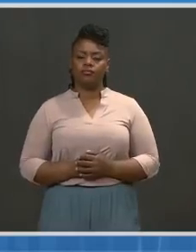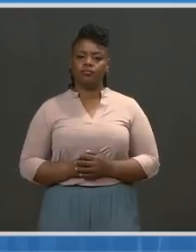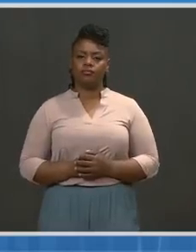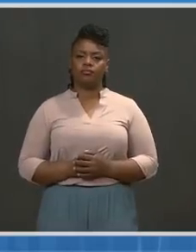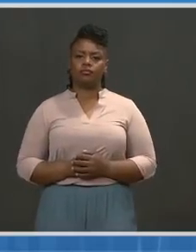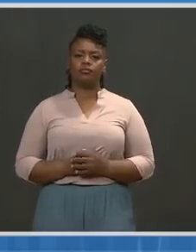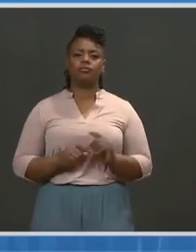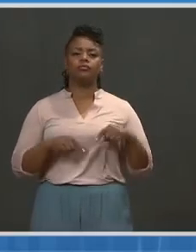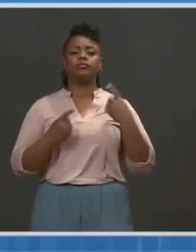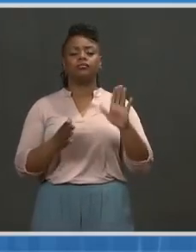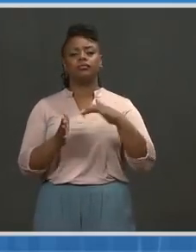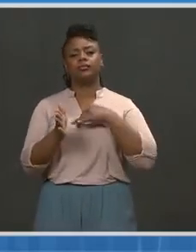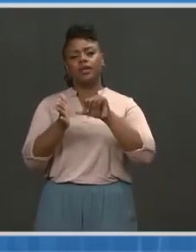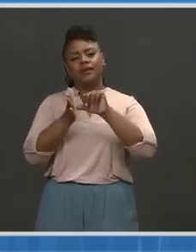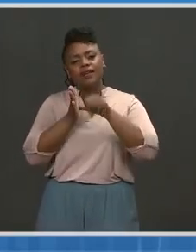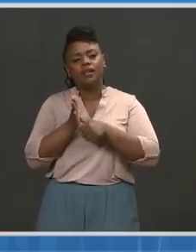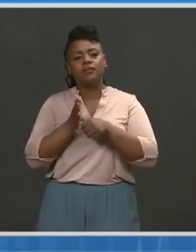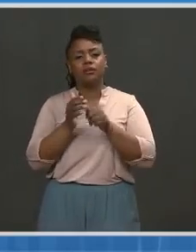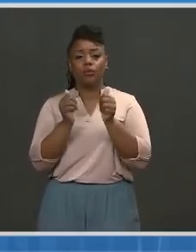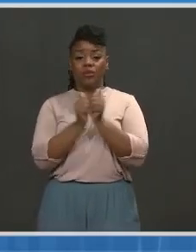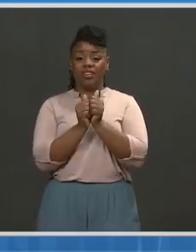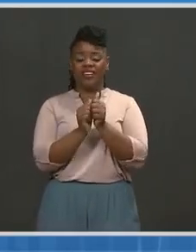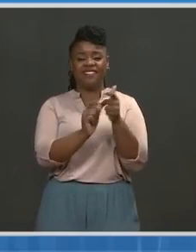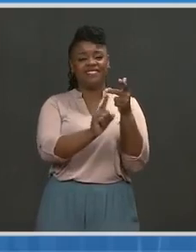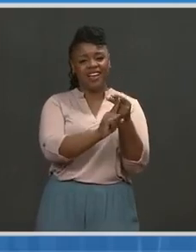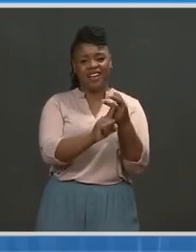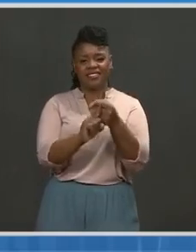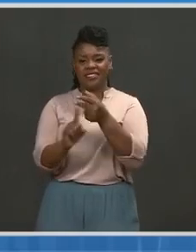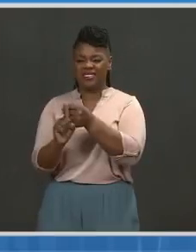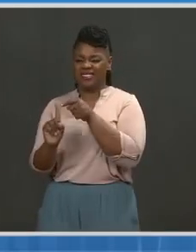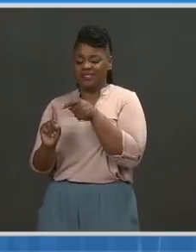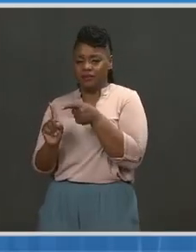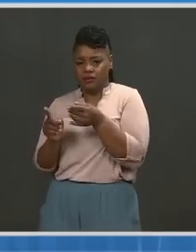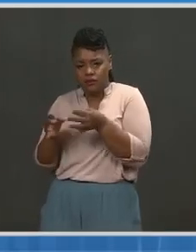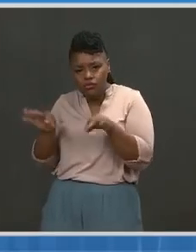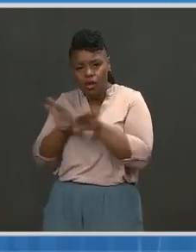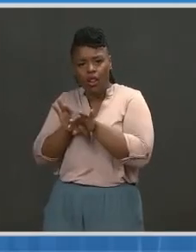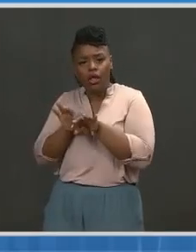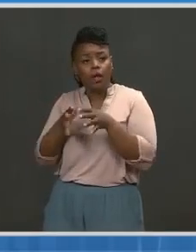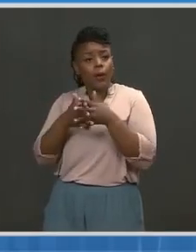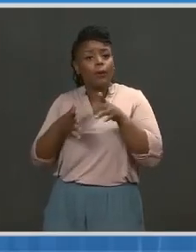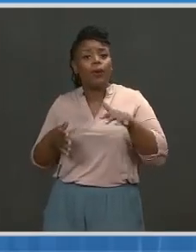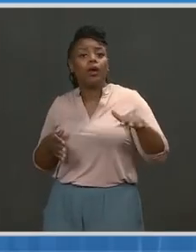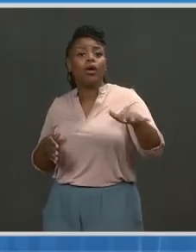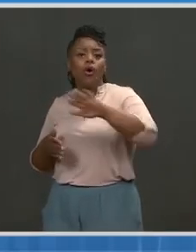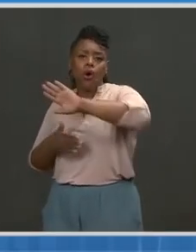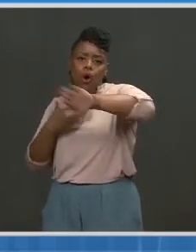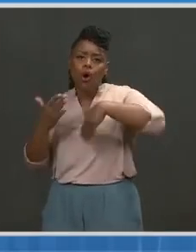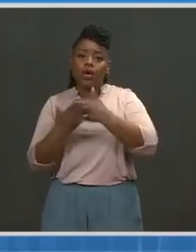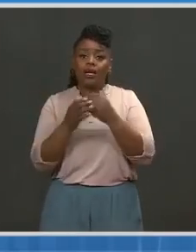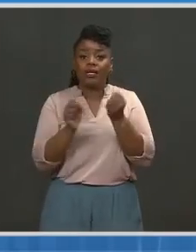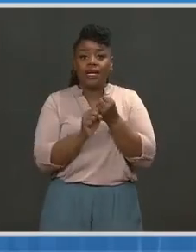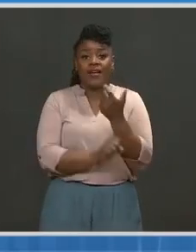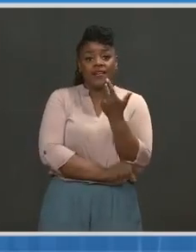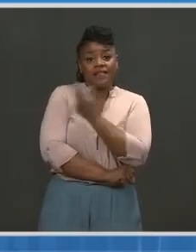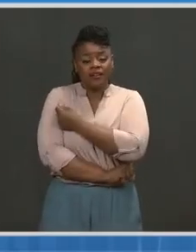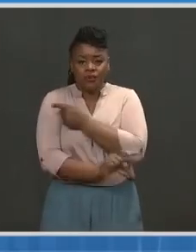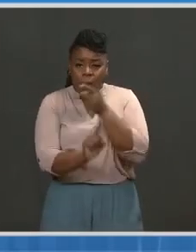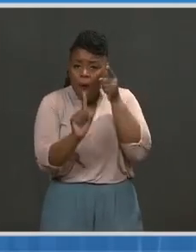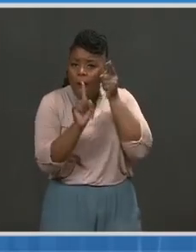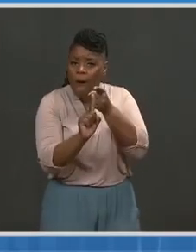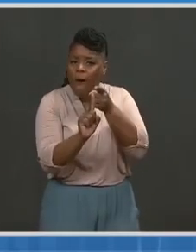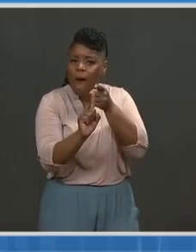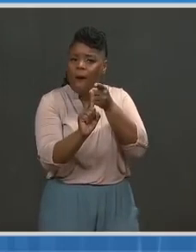lost. I've been so impressed by the pace of vaccination. By the way, so many Americans have embraced vaccination